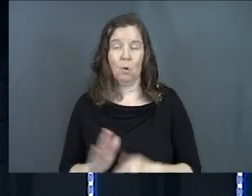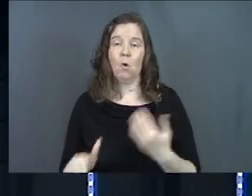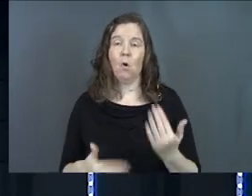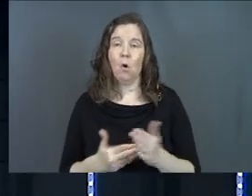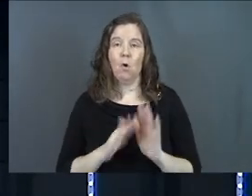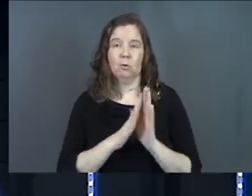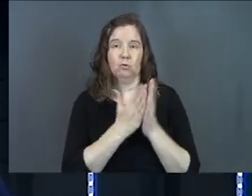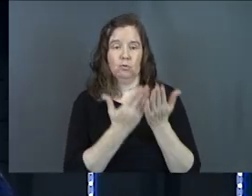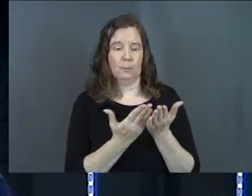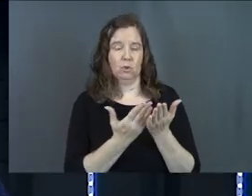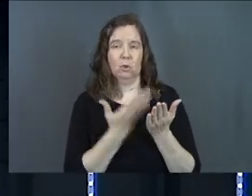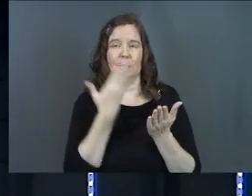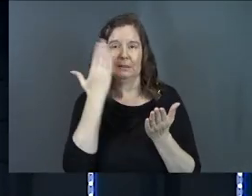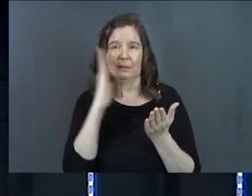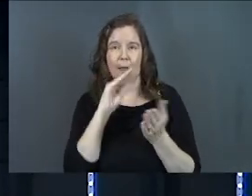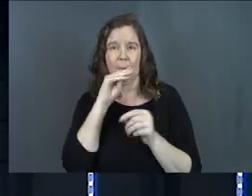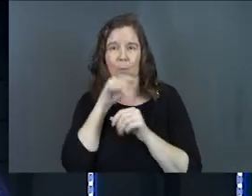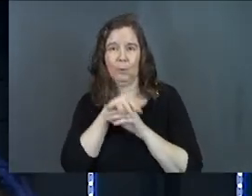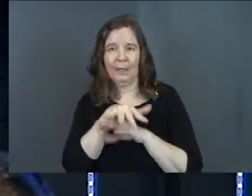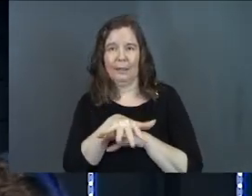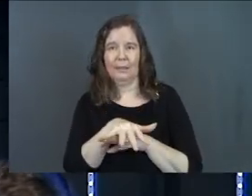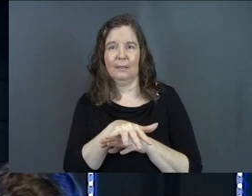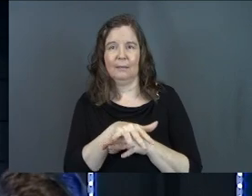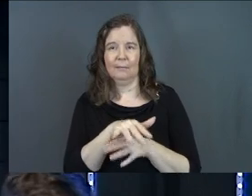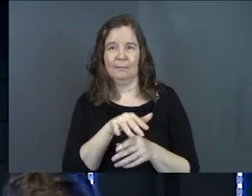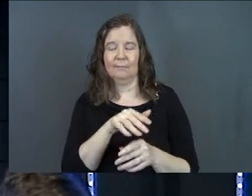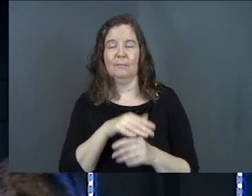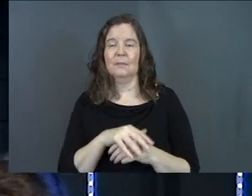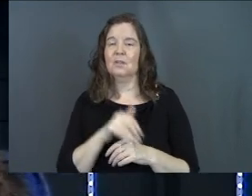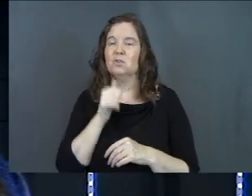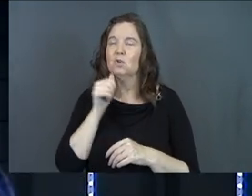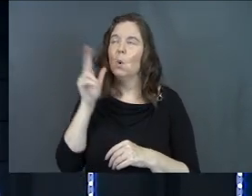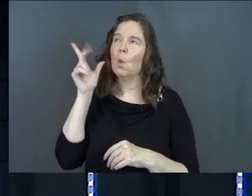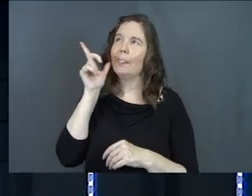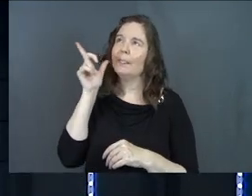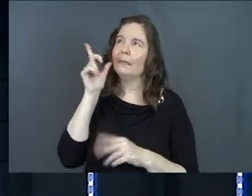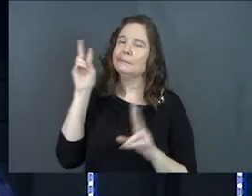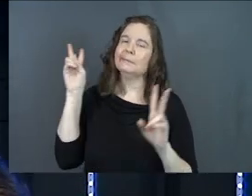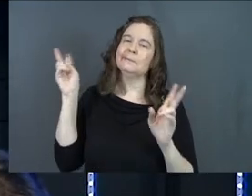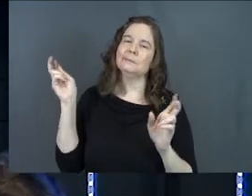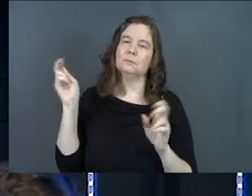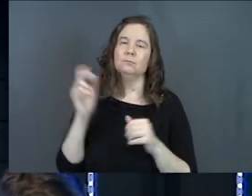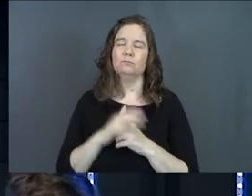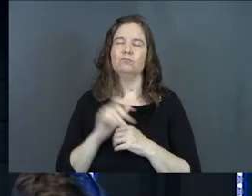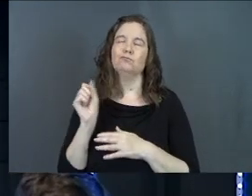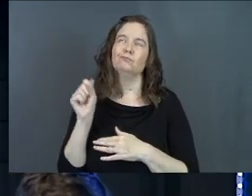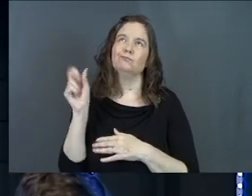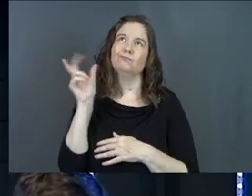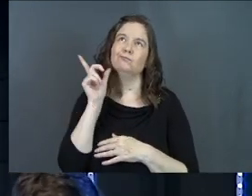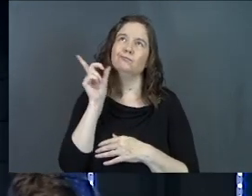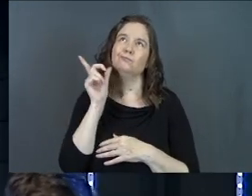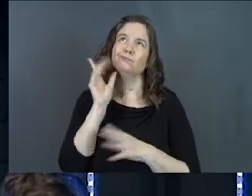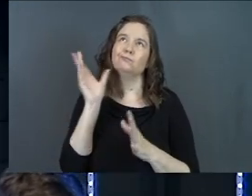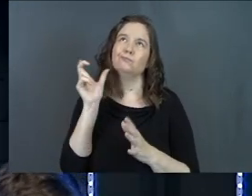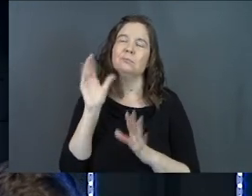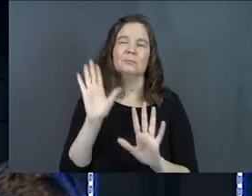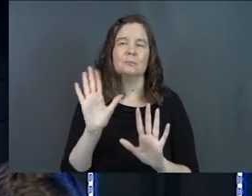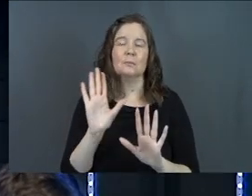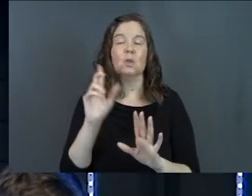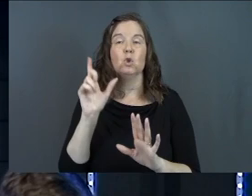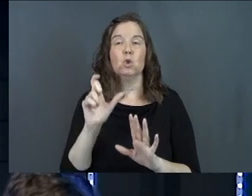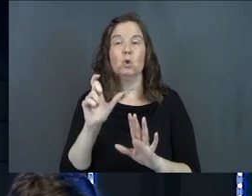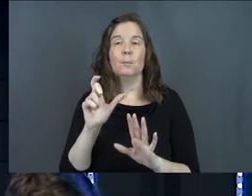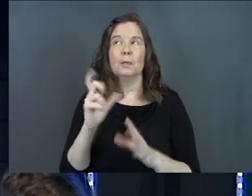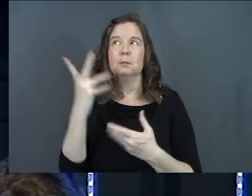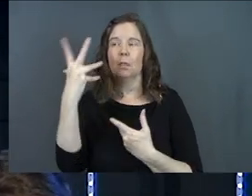All scripture is God-breathed. Verse 22. Don't just listen to God's word. So he's going to go deeper into this God's word thing. Don't just listen to it.